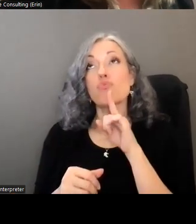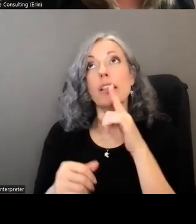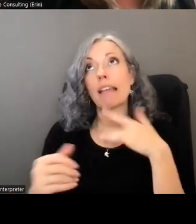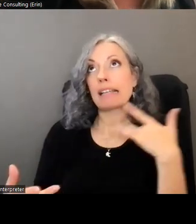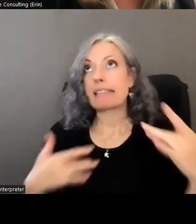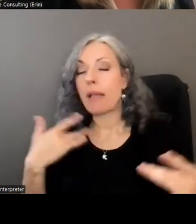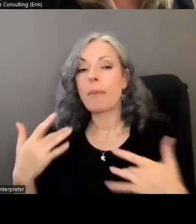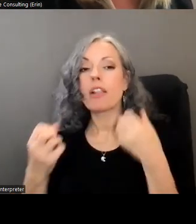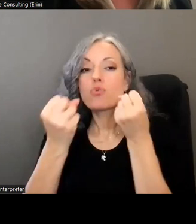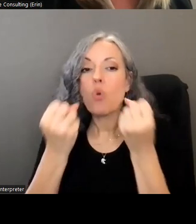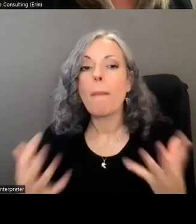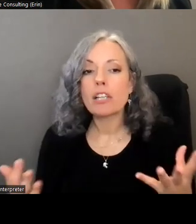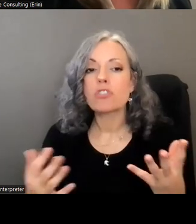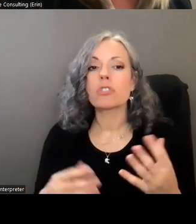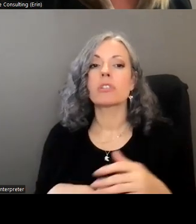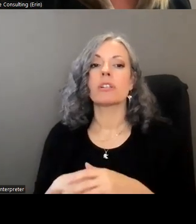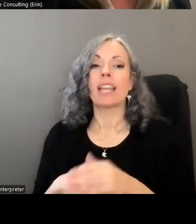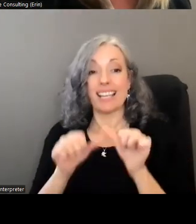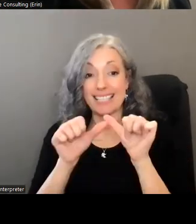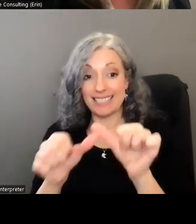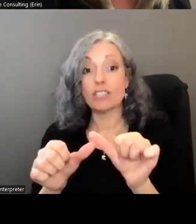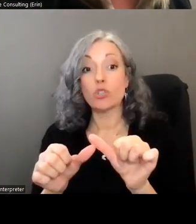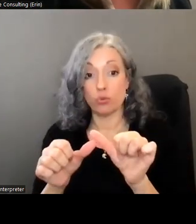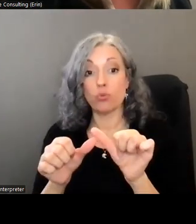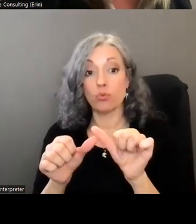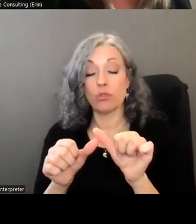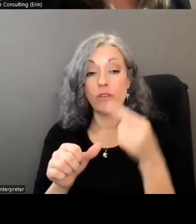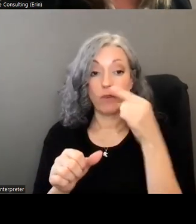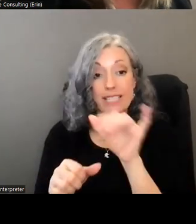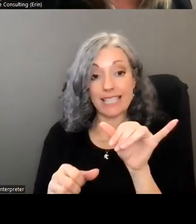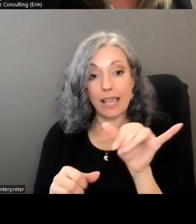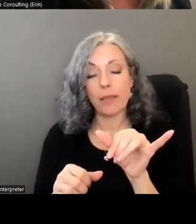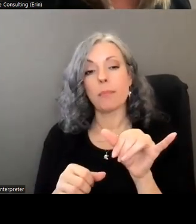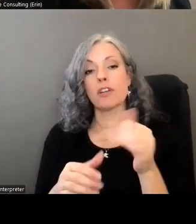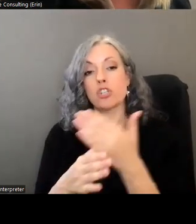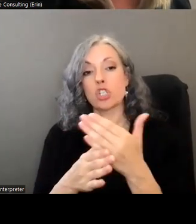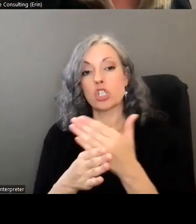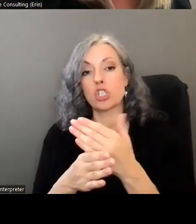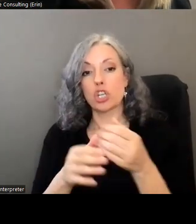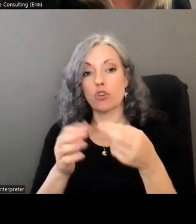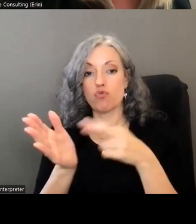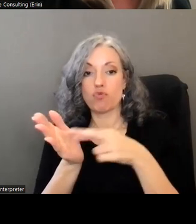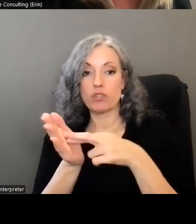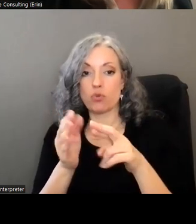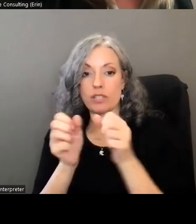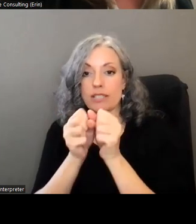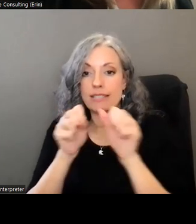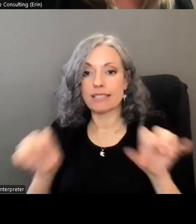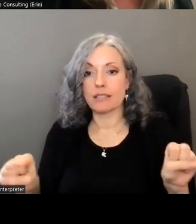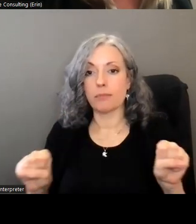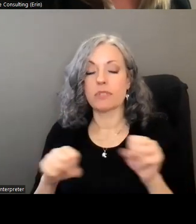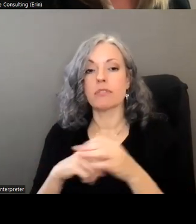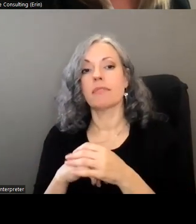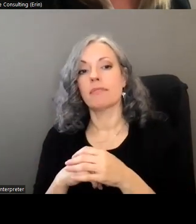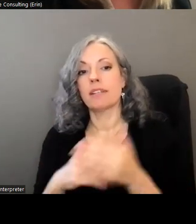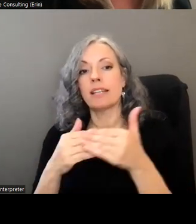that this could be a practice ongoing that would allow for um the same uh shared resources and systems the next